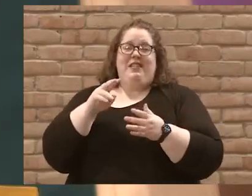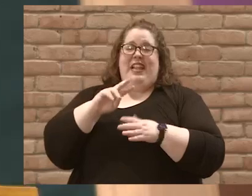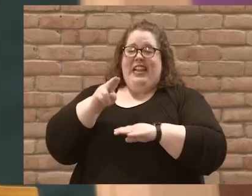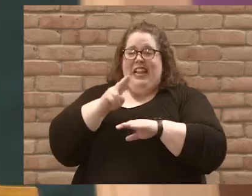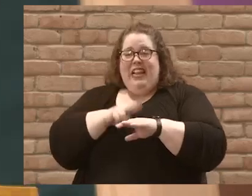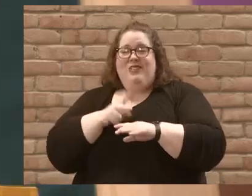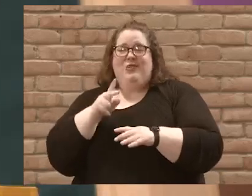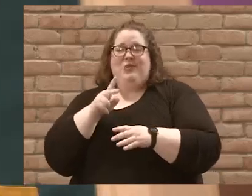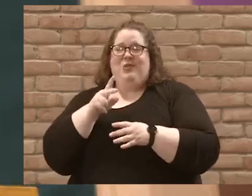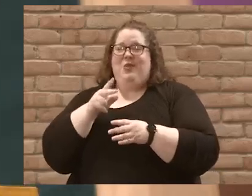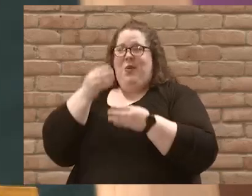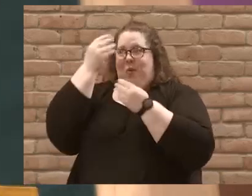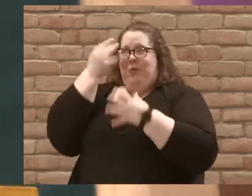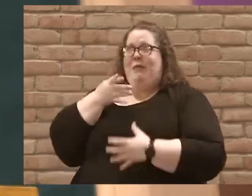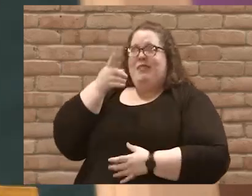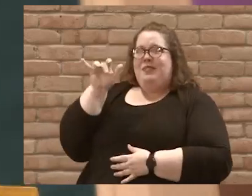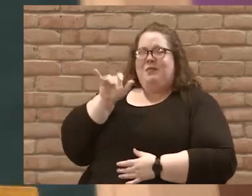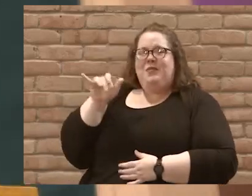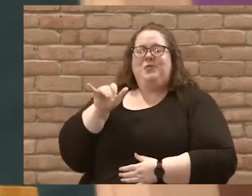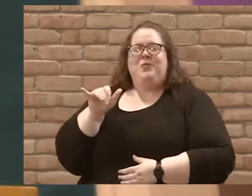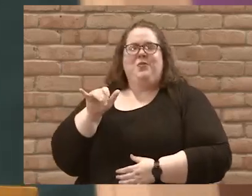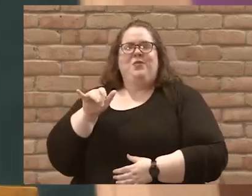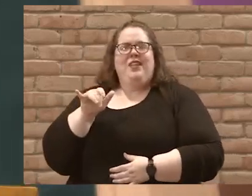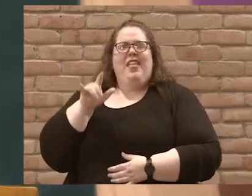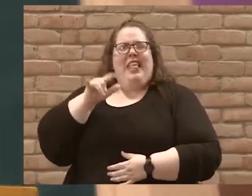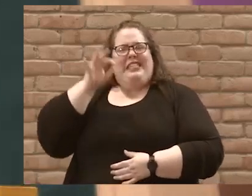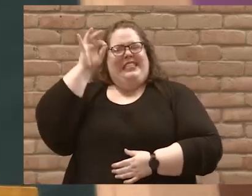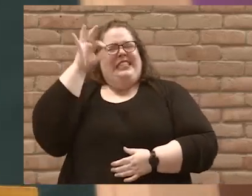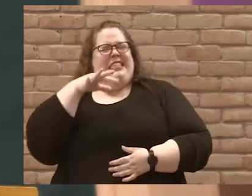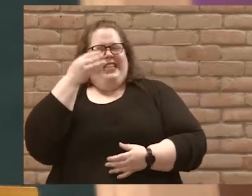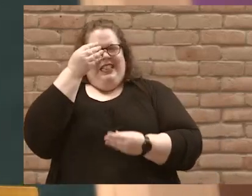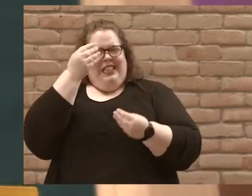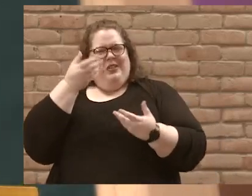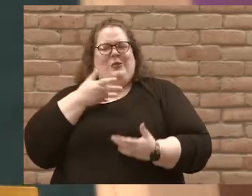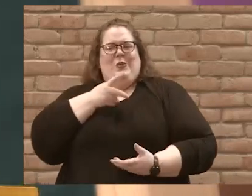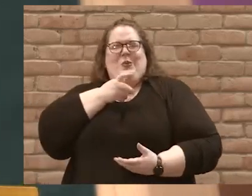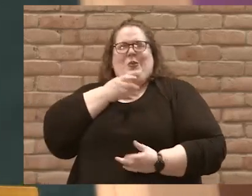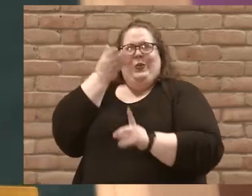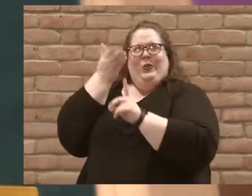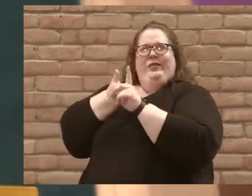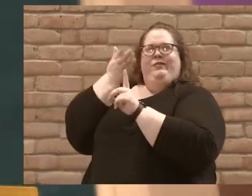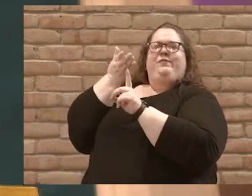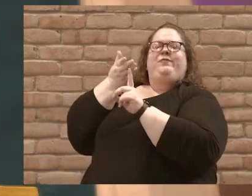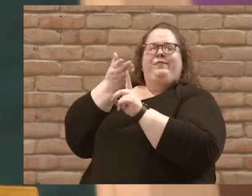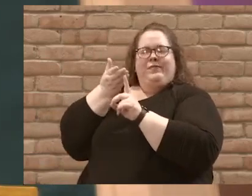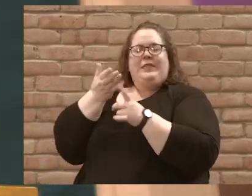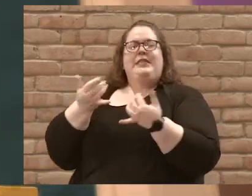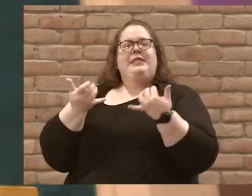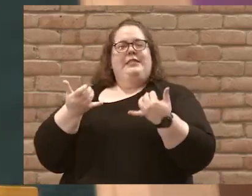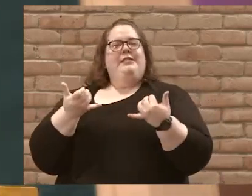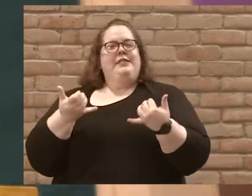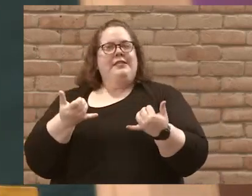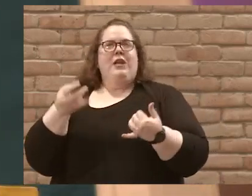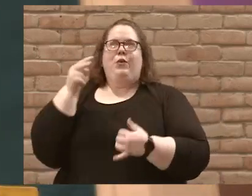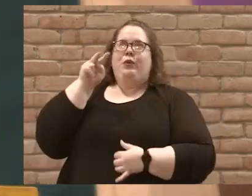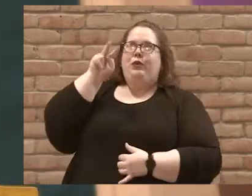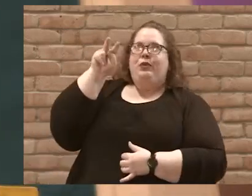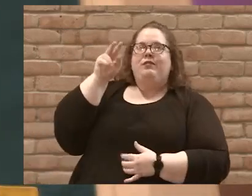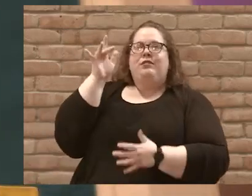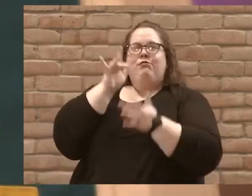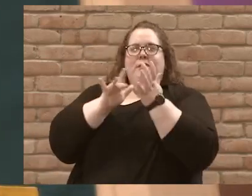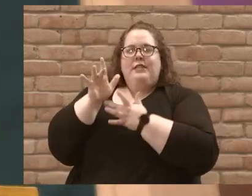That gives us a glimpse into who Jesus really is. So today, as we again look at Jesus,